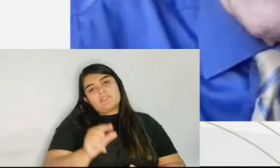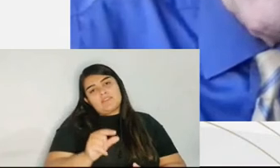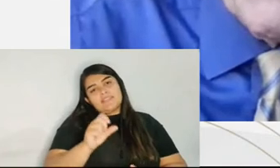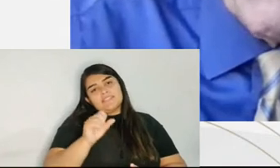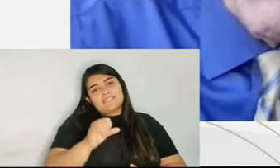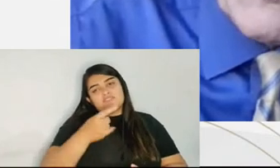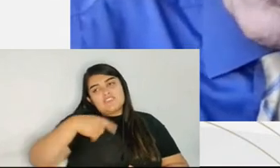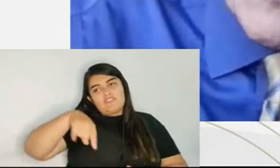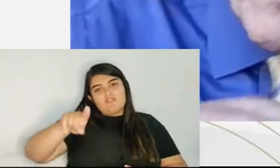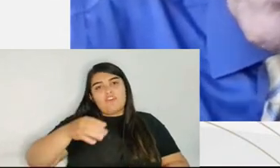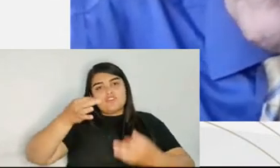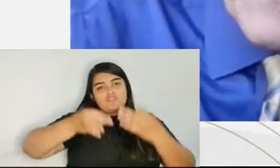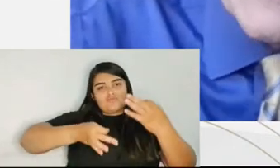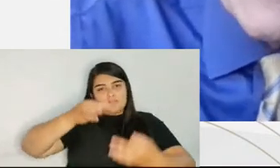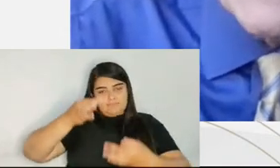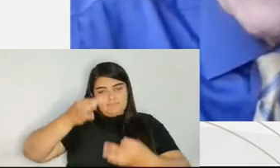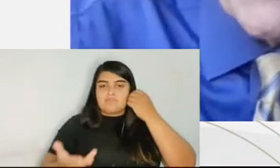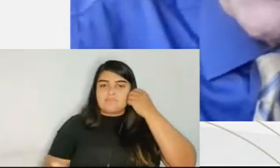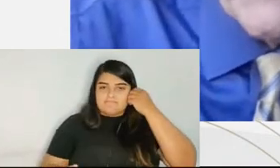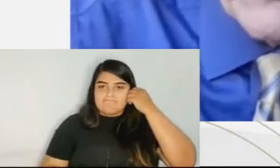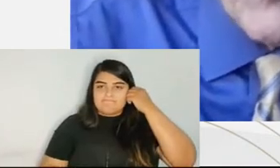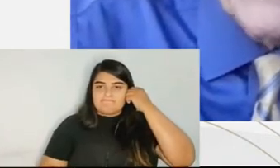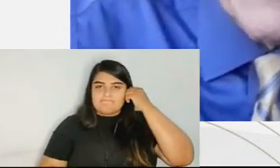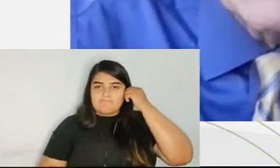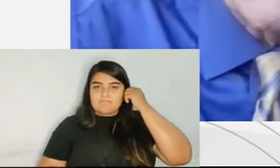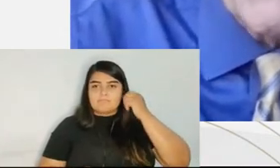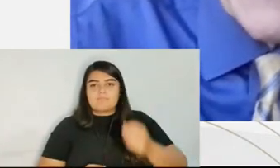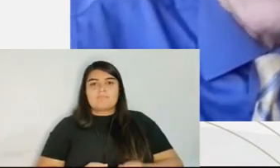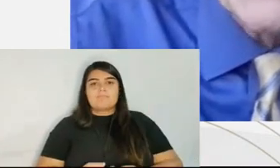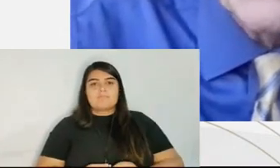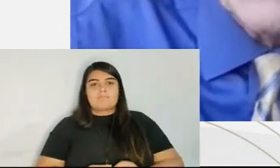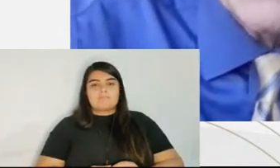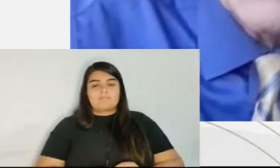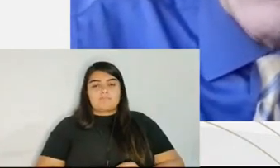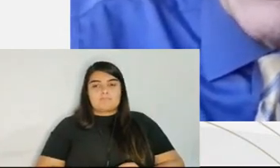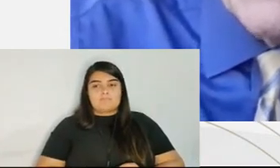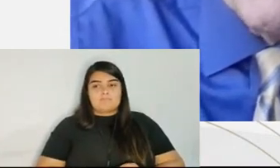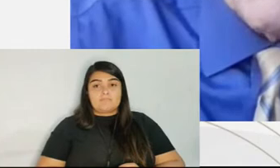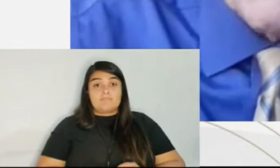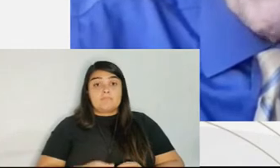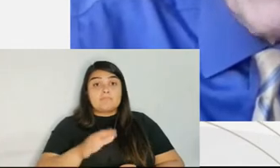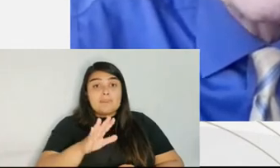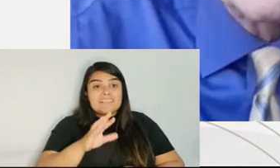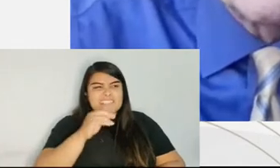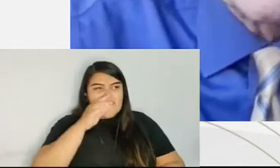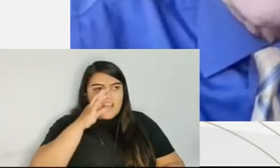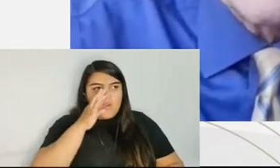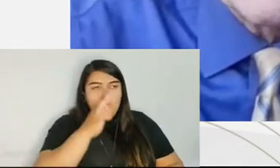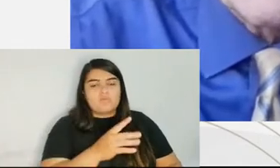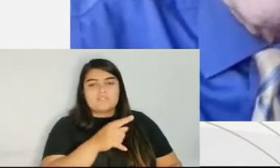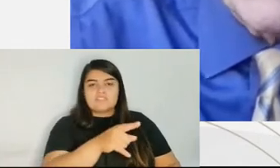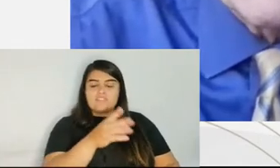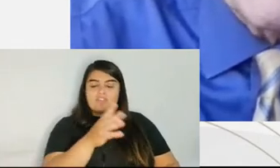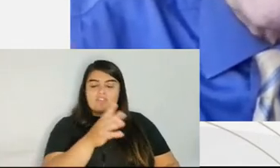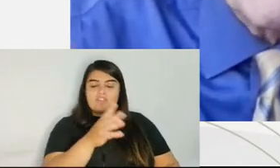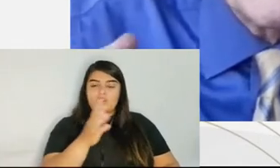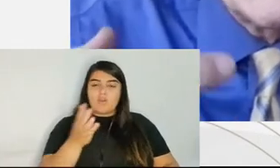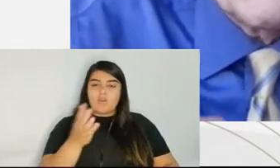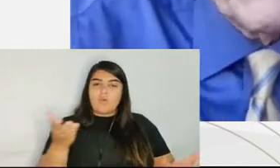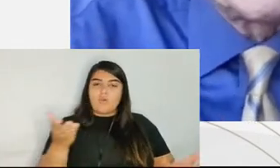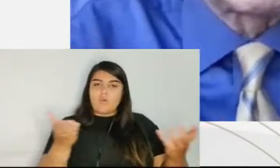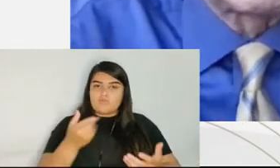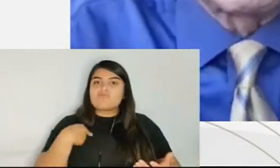which is what we've been seeing in these old cases from Massachusetts, where the prosecutor says to the defendant,